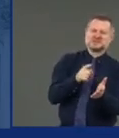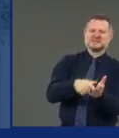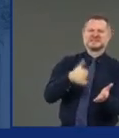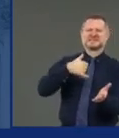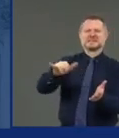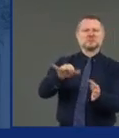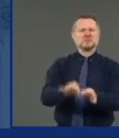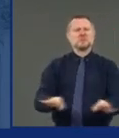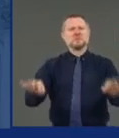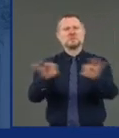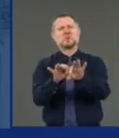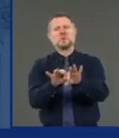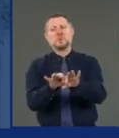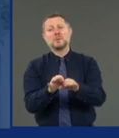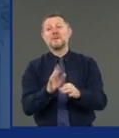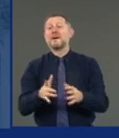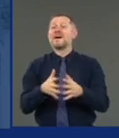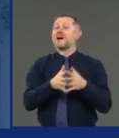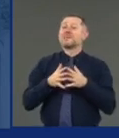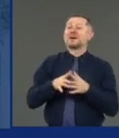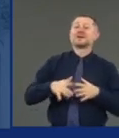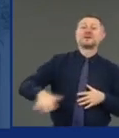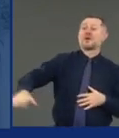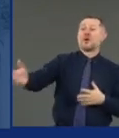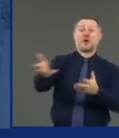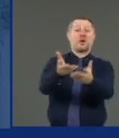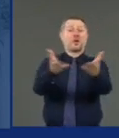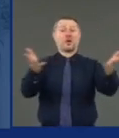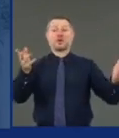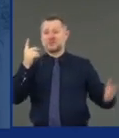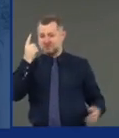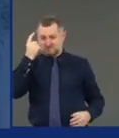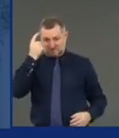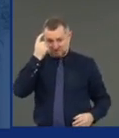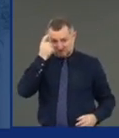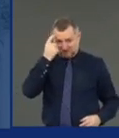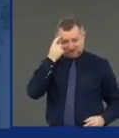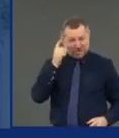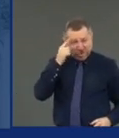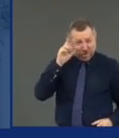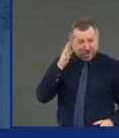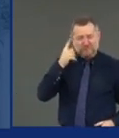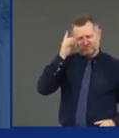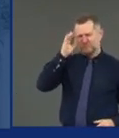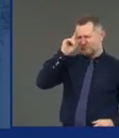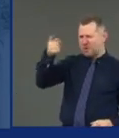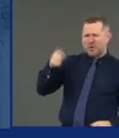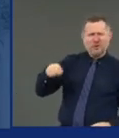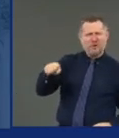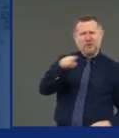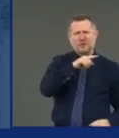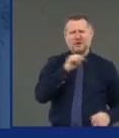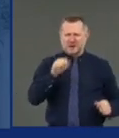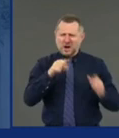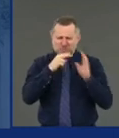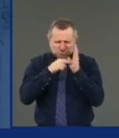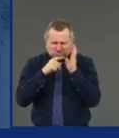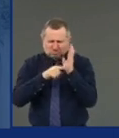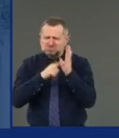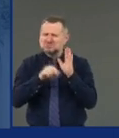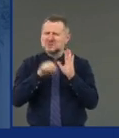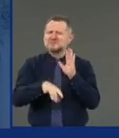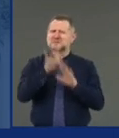And Americans are smart. And they find out the truth, even in the fog